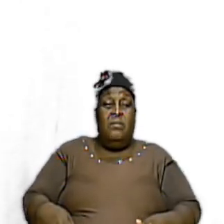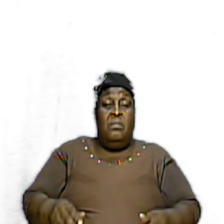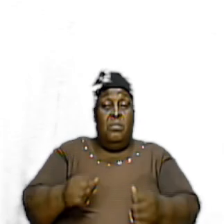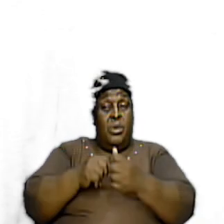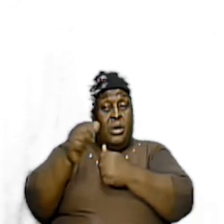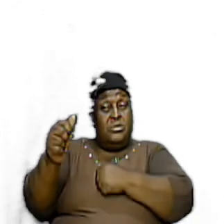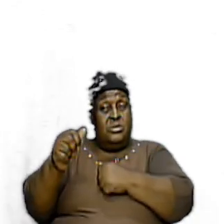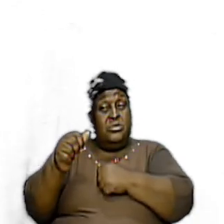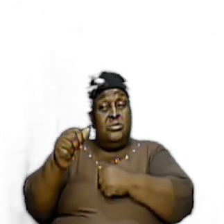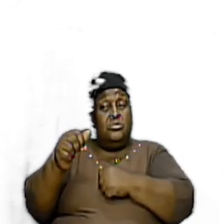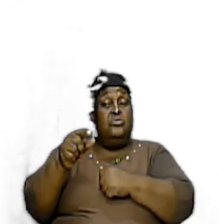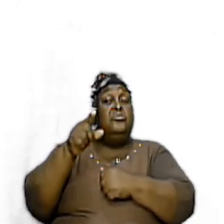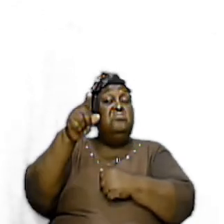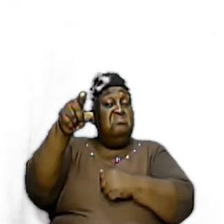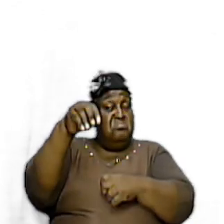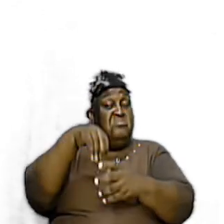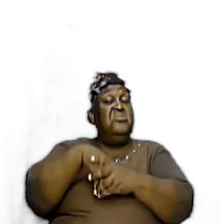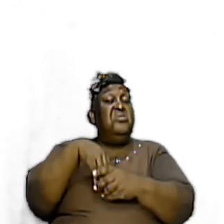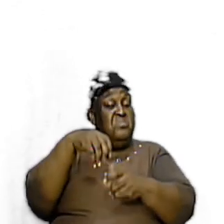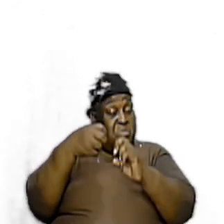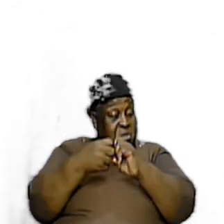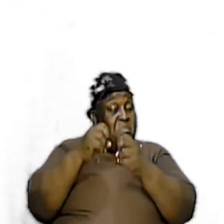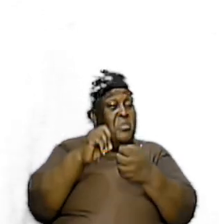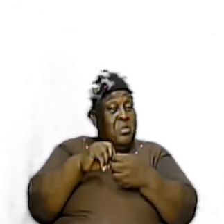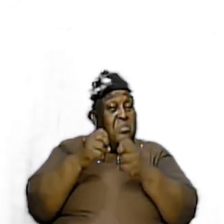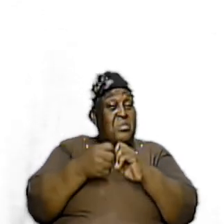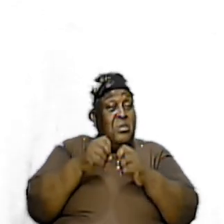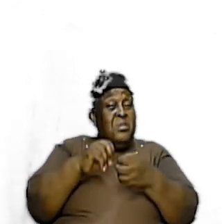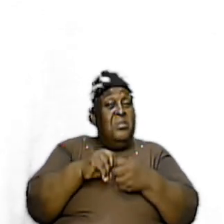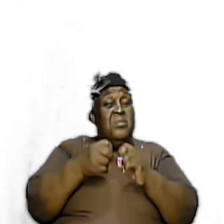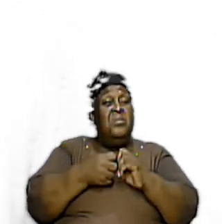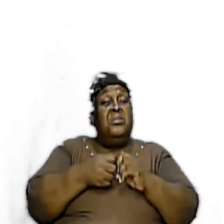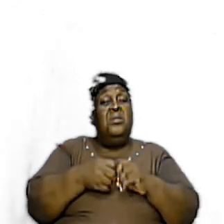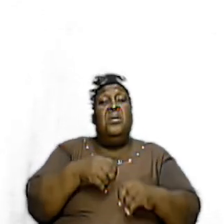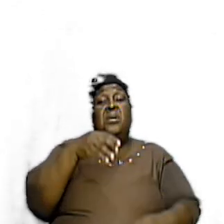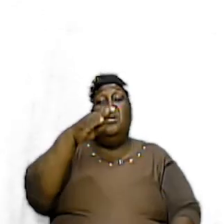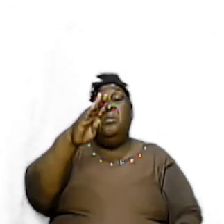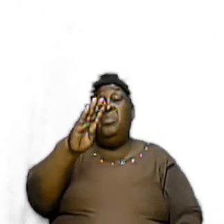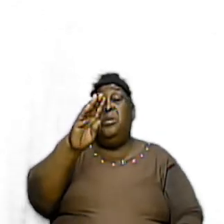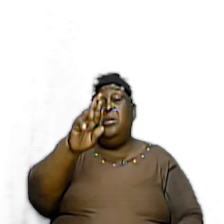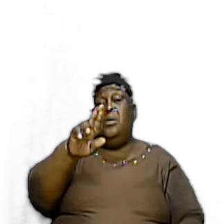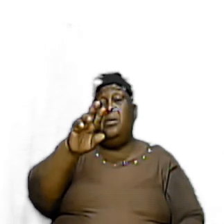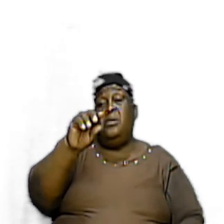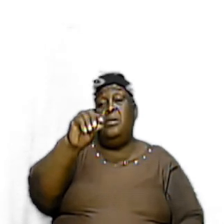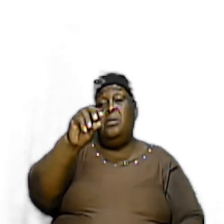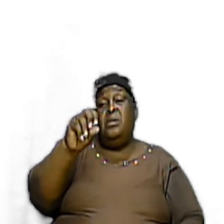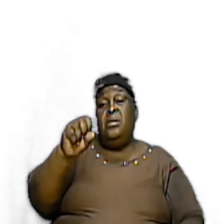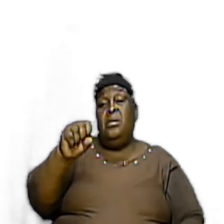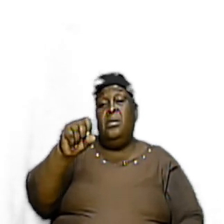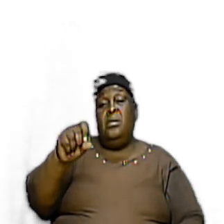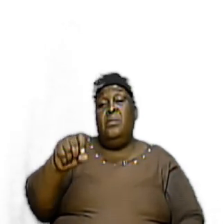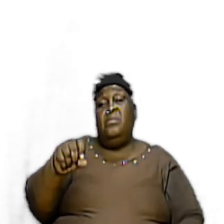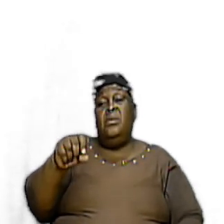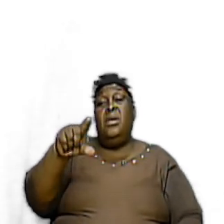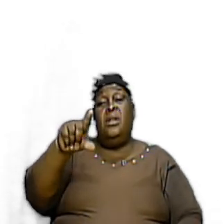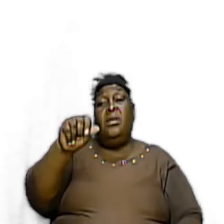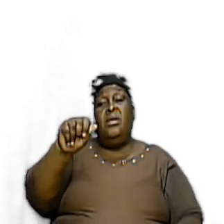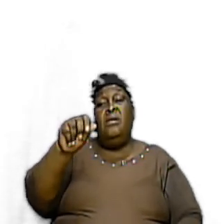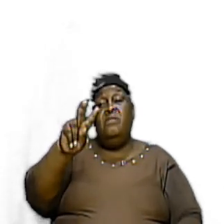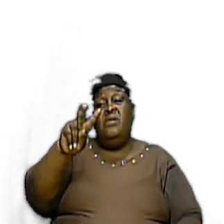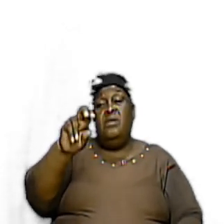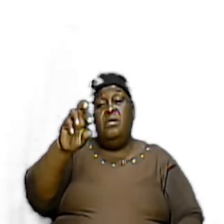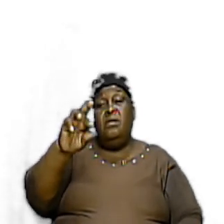and of course notice also that then there is the brazen labor and Moses did not put these things